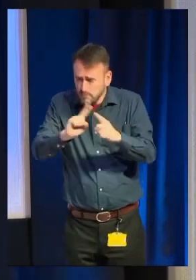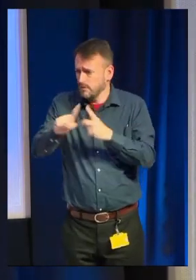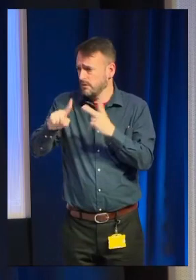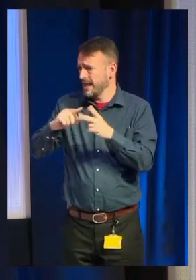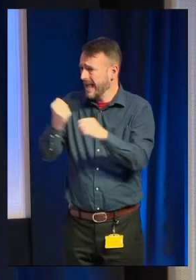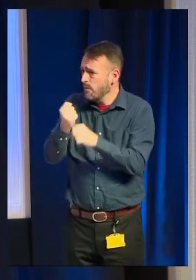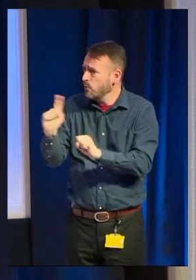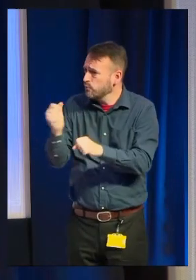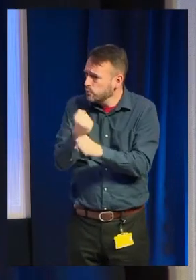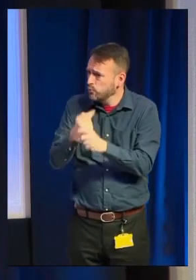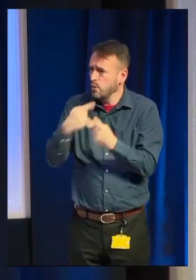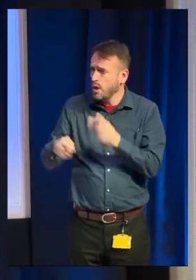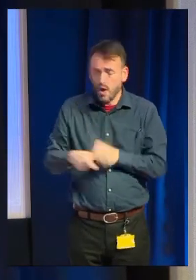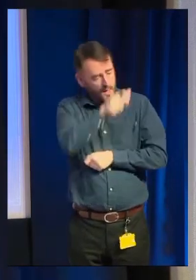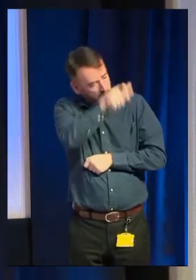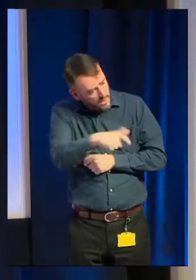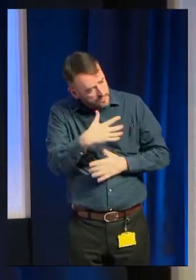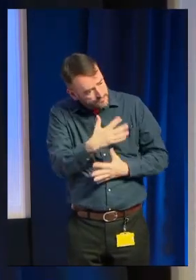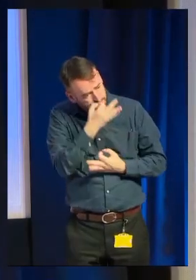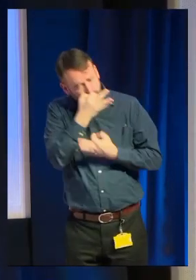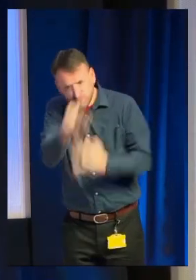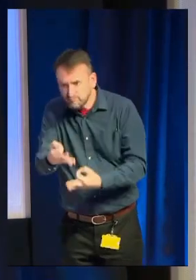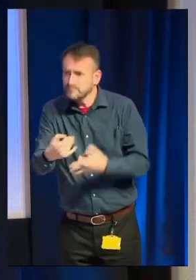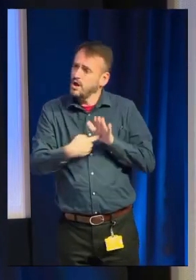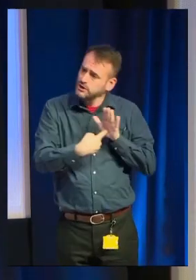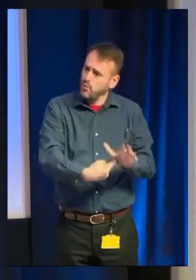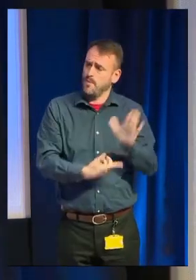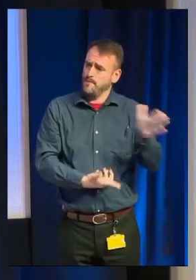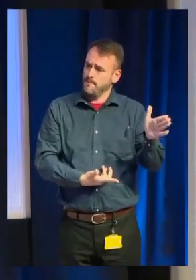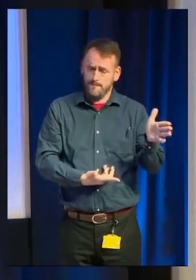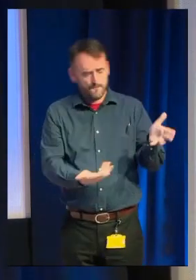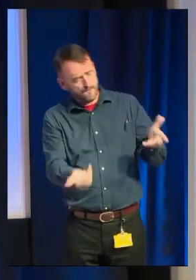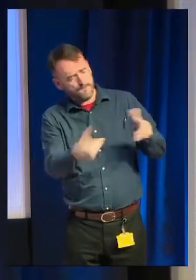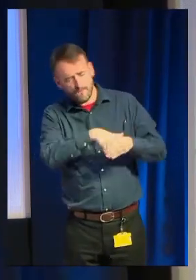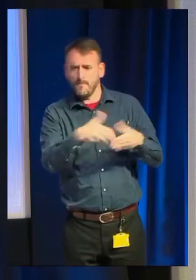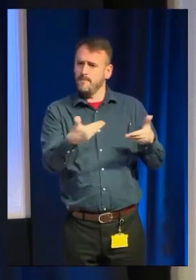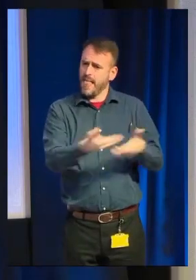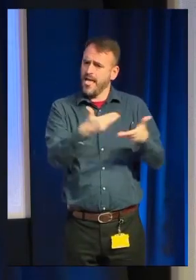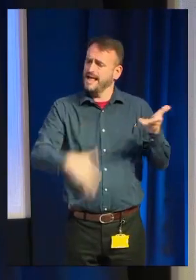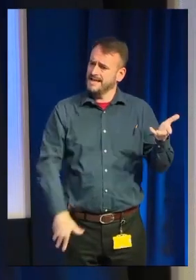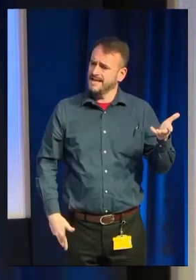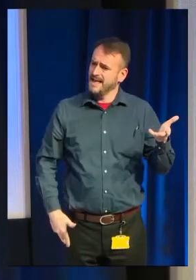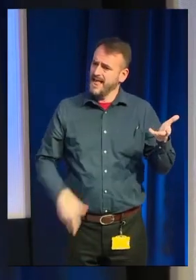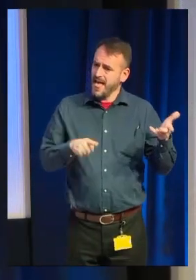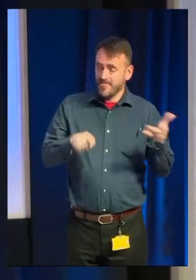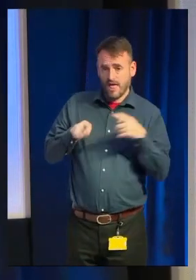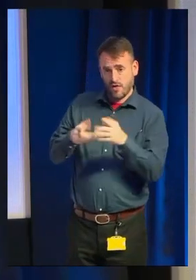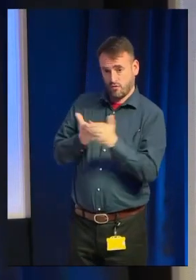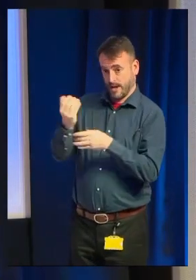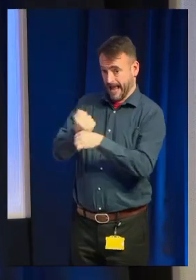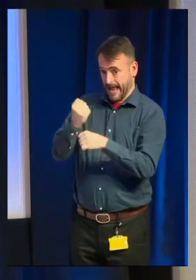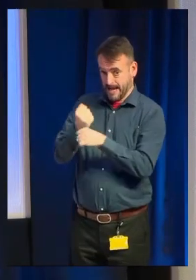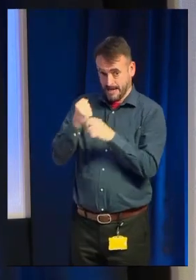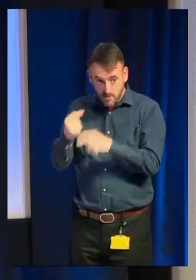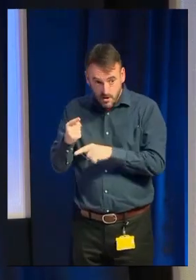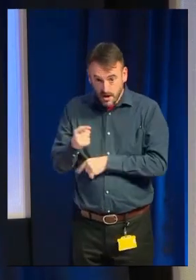someone play it? Show it to them. Show them why they would play it. Give them the best bits. The bits that we thought might be secret. Give them